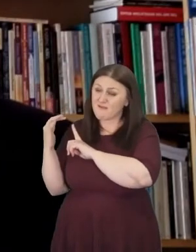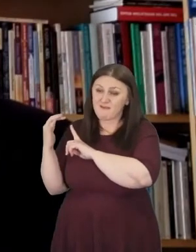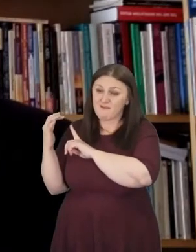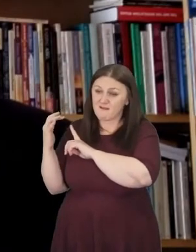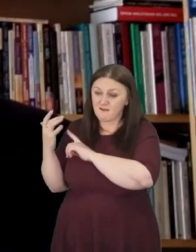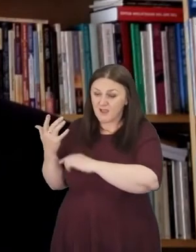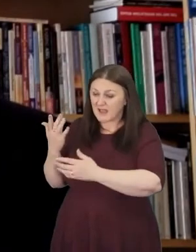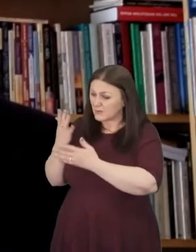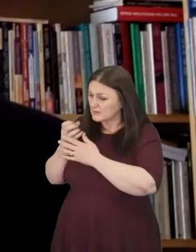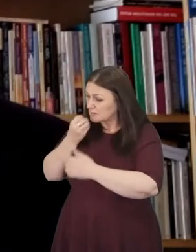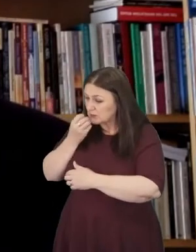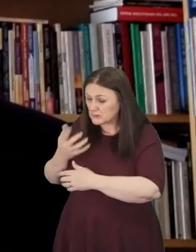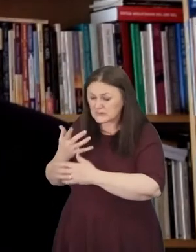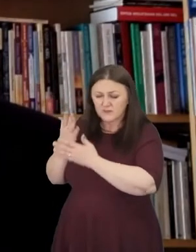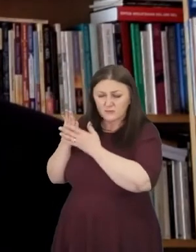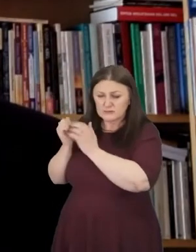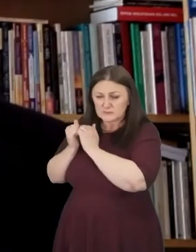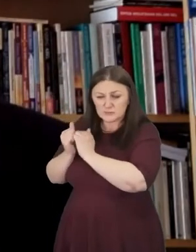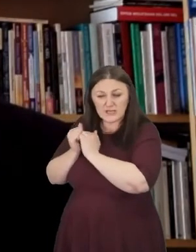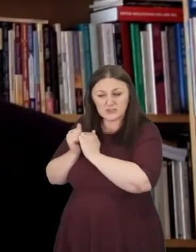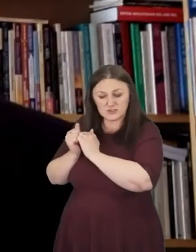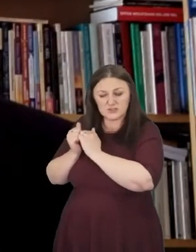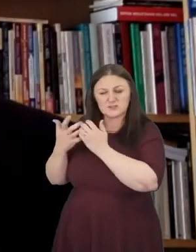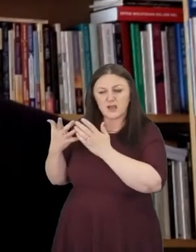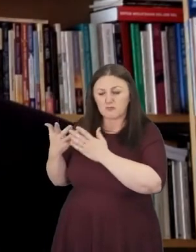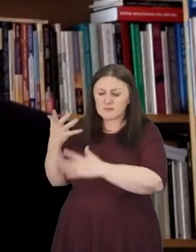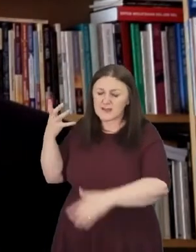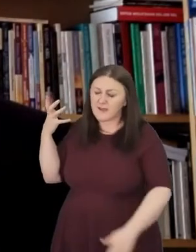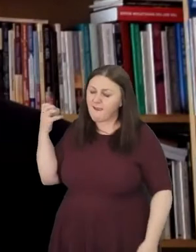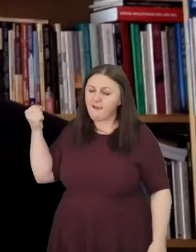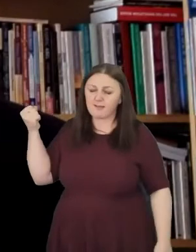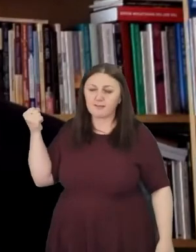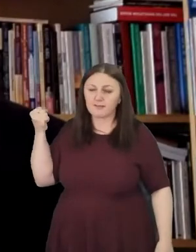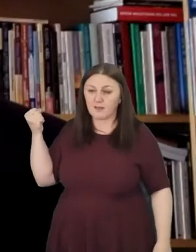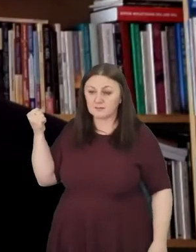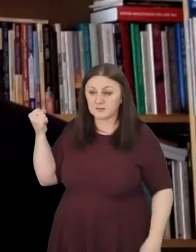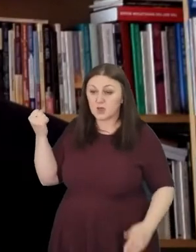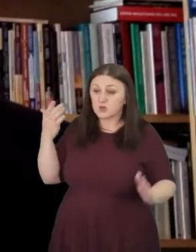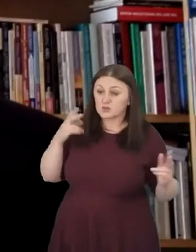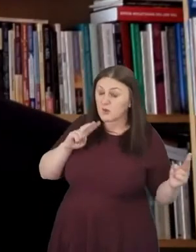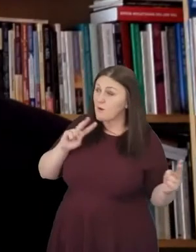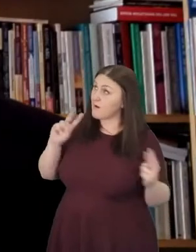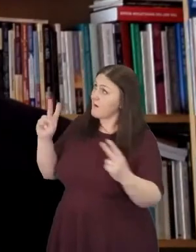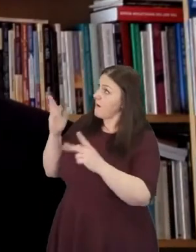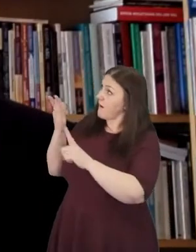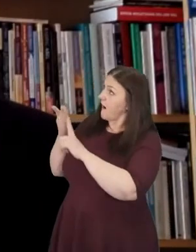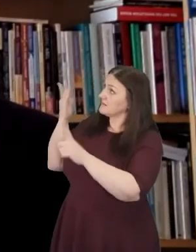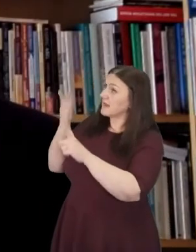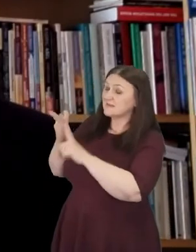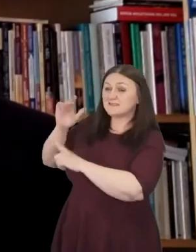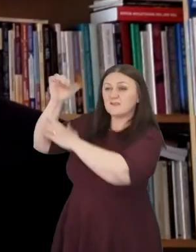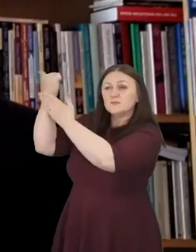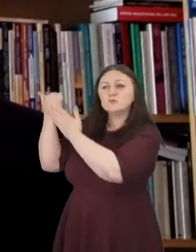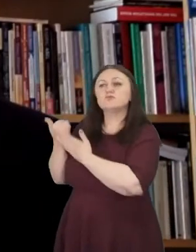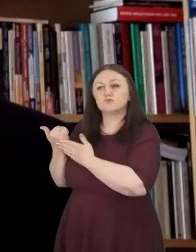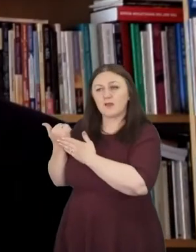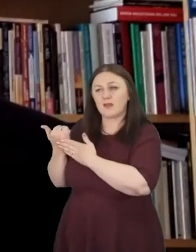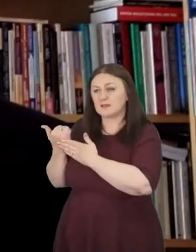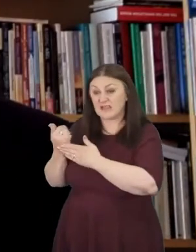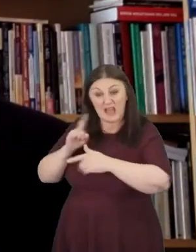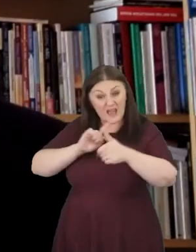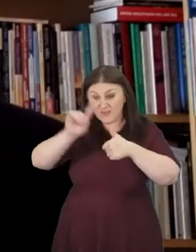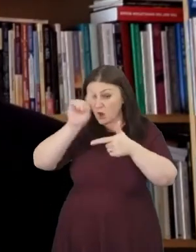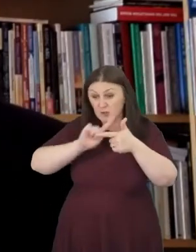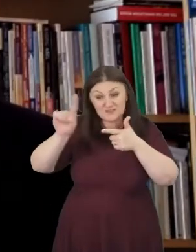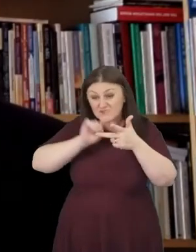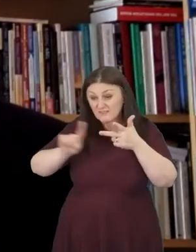and something that I've really held on to. So attentive to rhythms of grace comes in many many different ways and I need to ensure